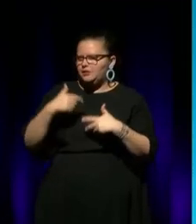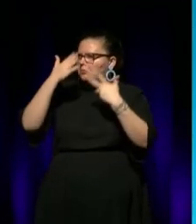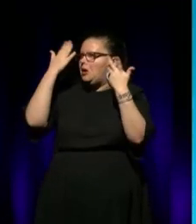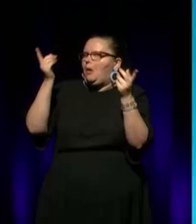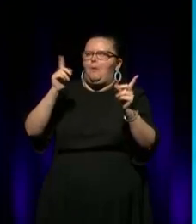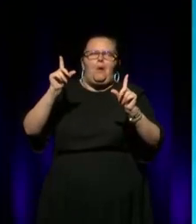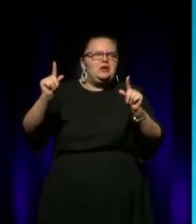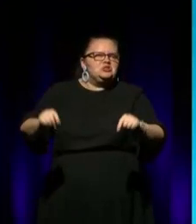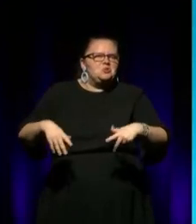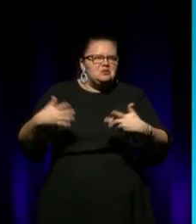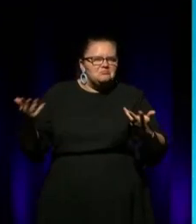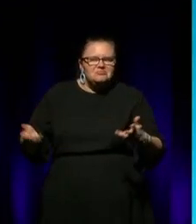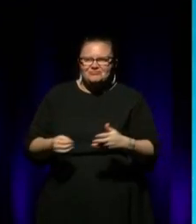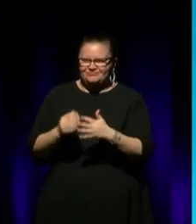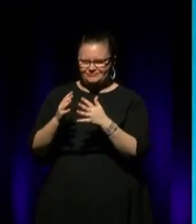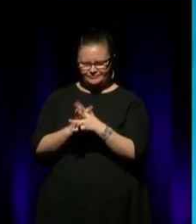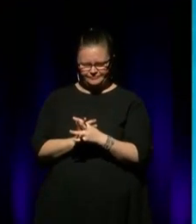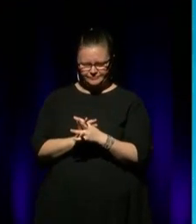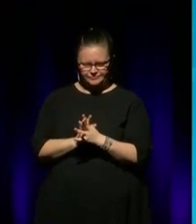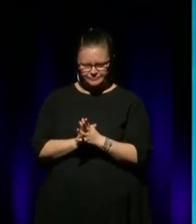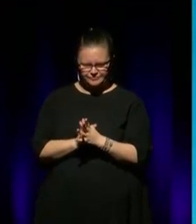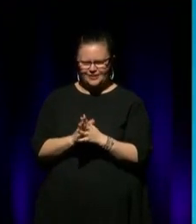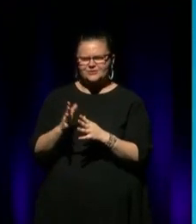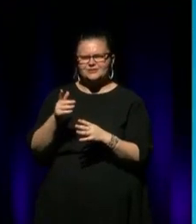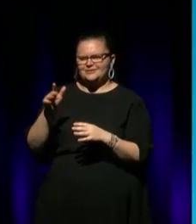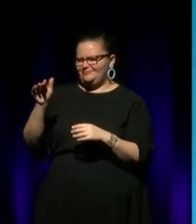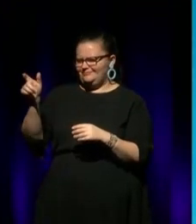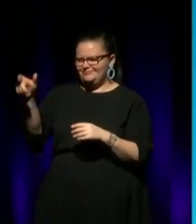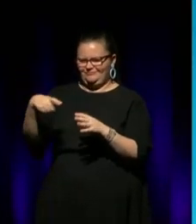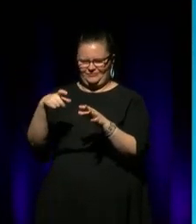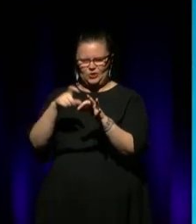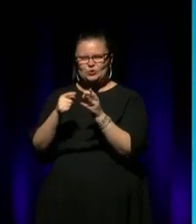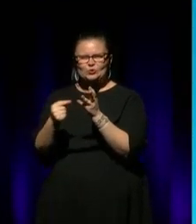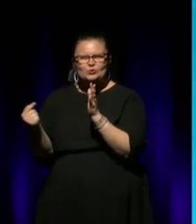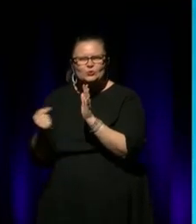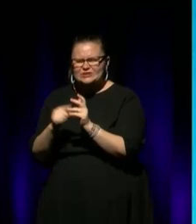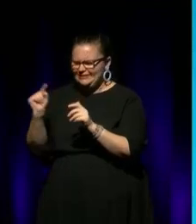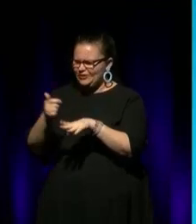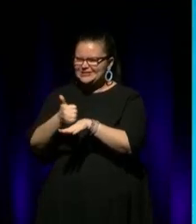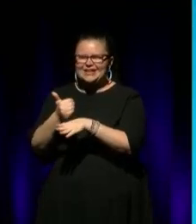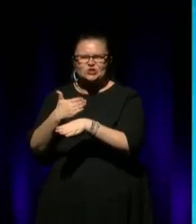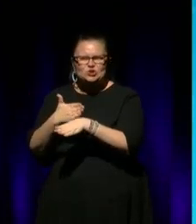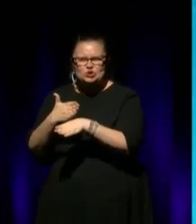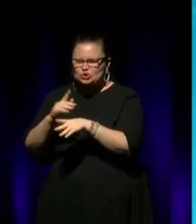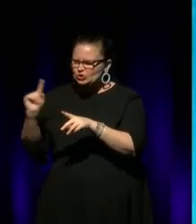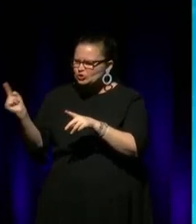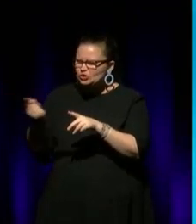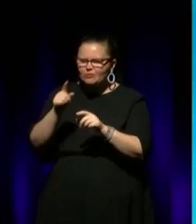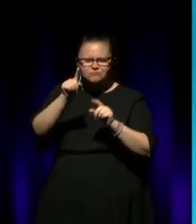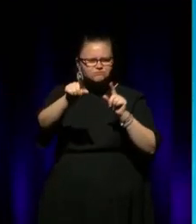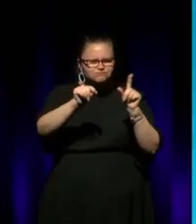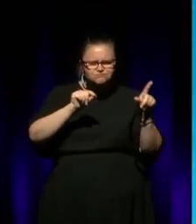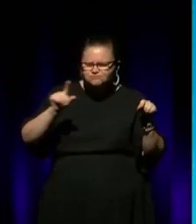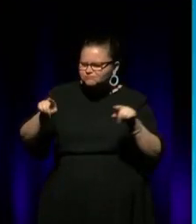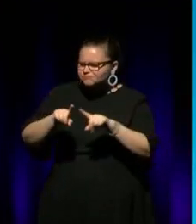we were doing. Wayne Blair just came from QUT. His first acting job was with Bangarra. Jakapura, Russi, Rimi and